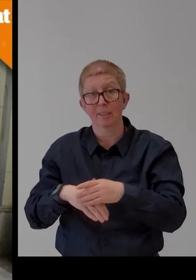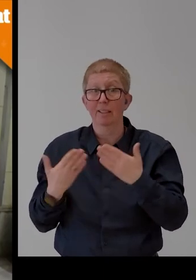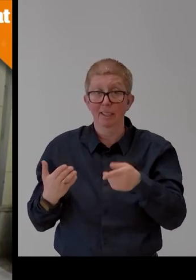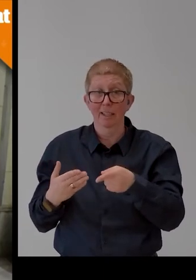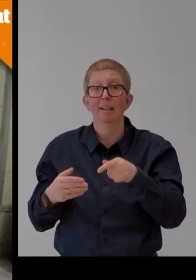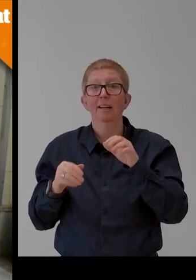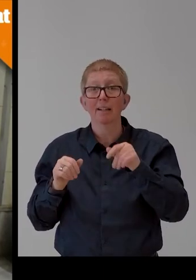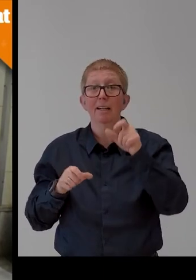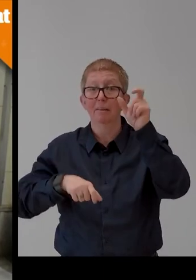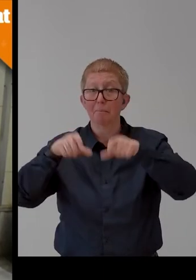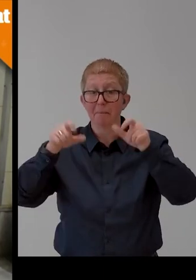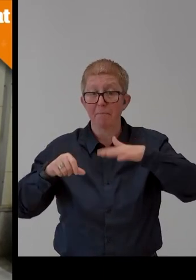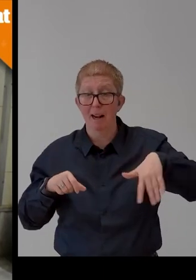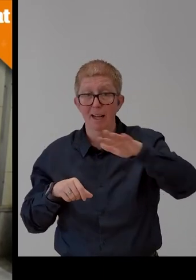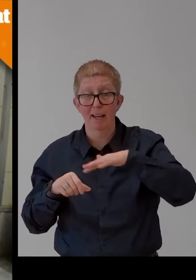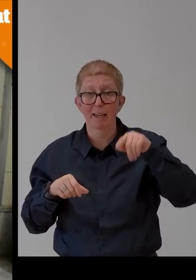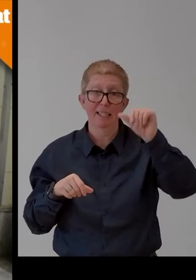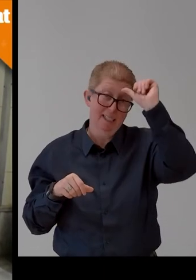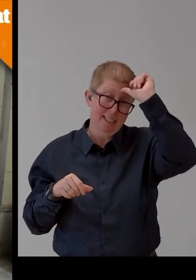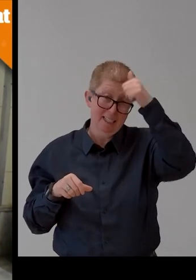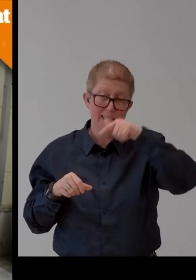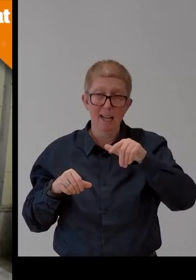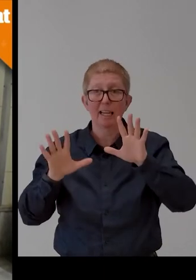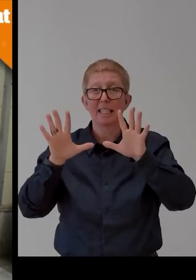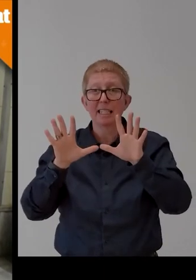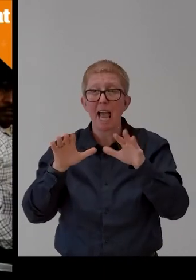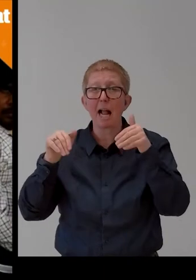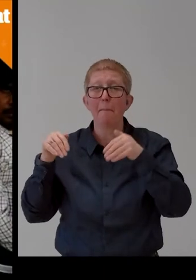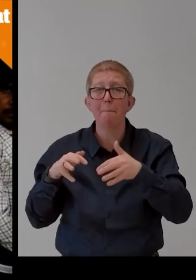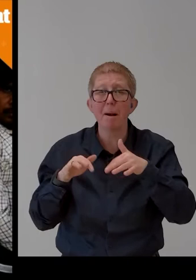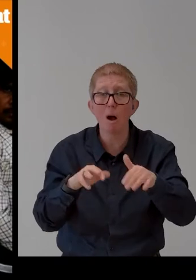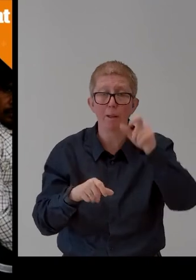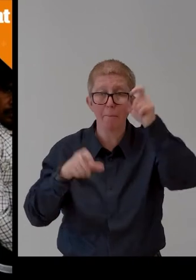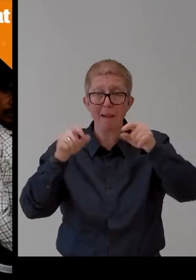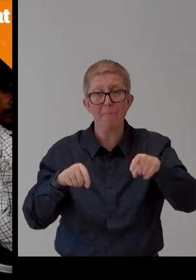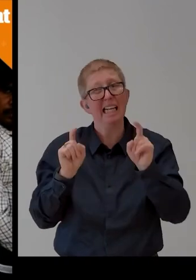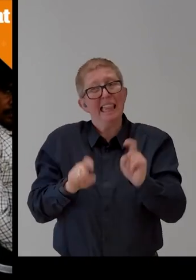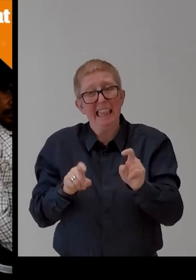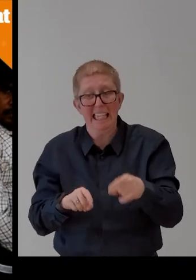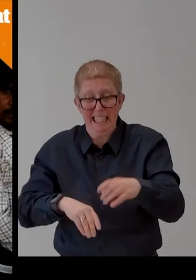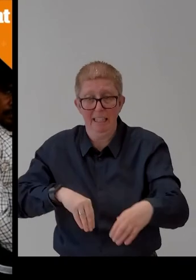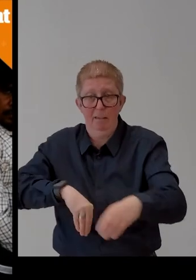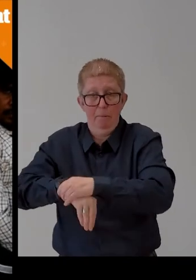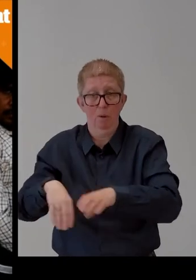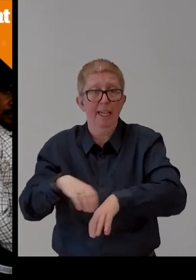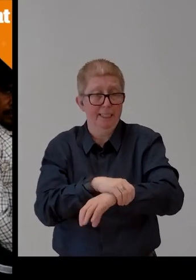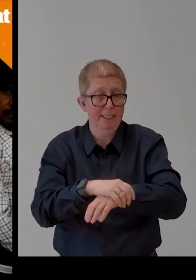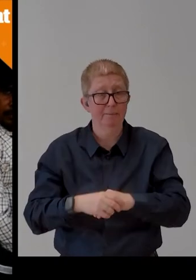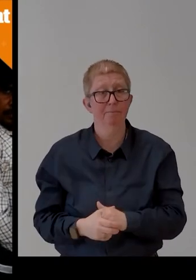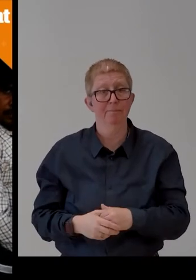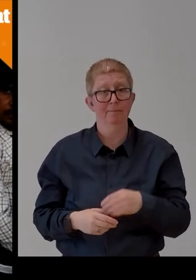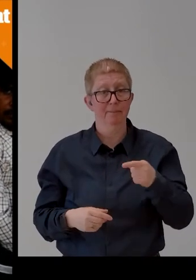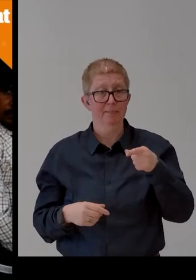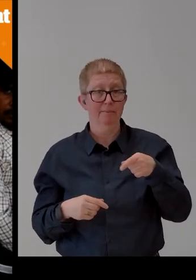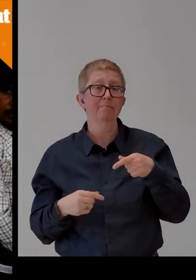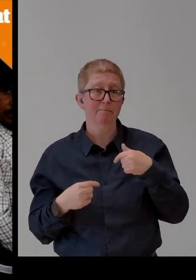prosthetics. A man with a prosthetic speaks. He was a victim of a traffic accident but now he can do